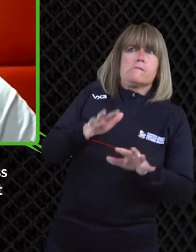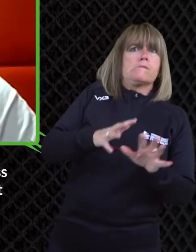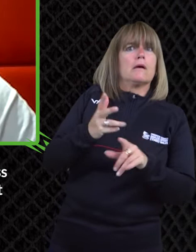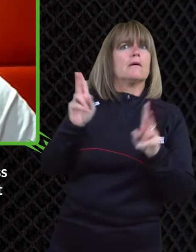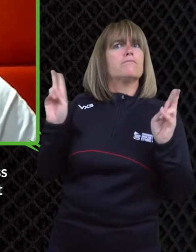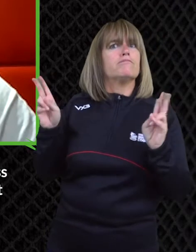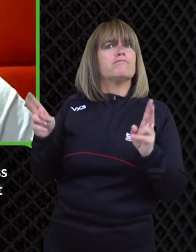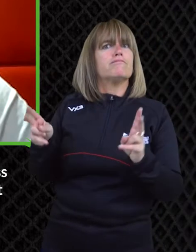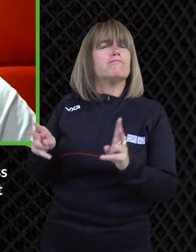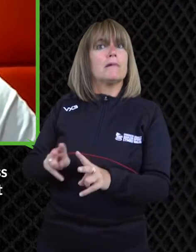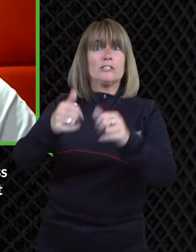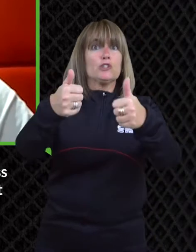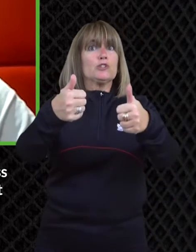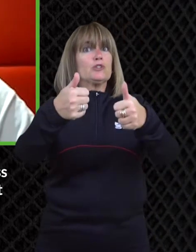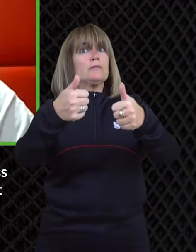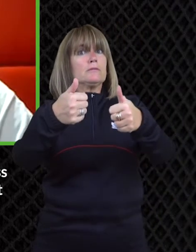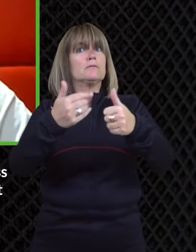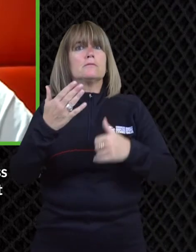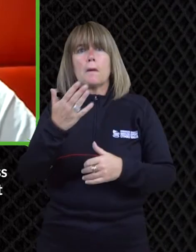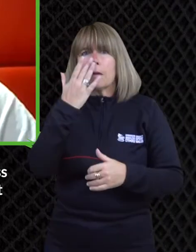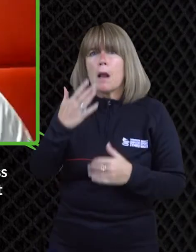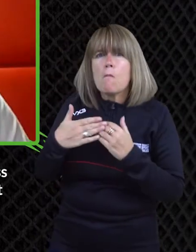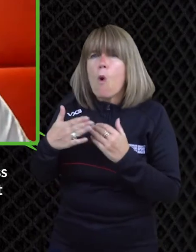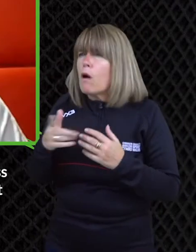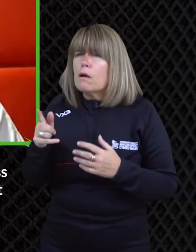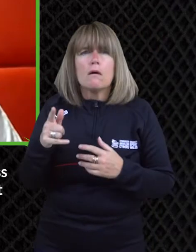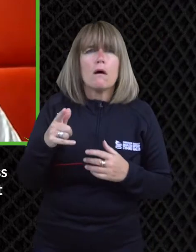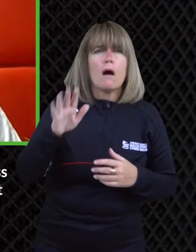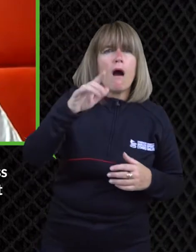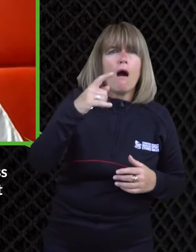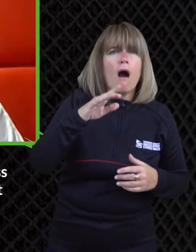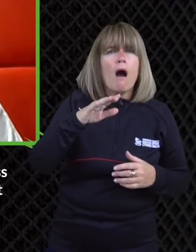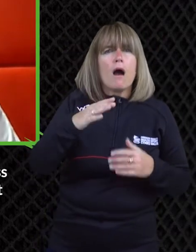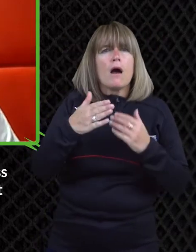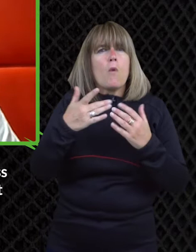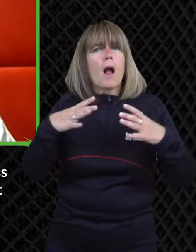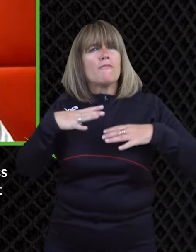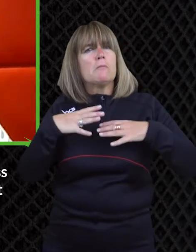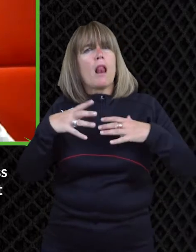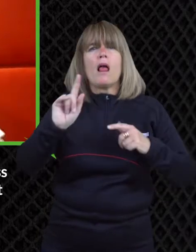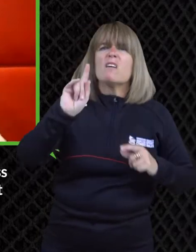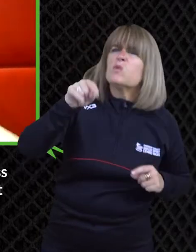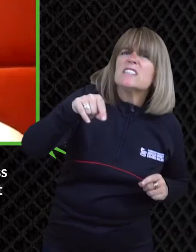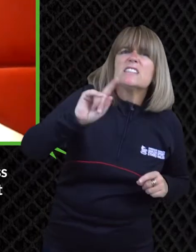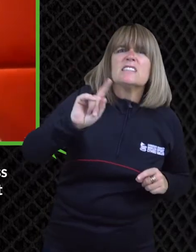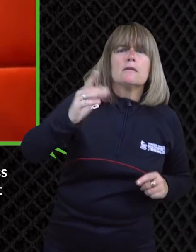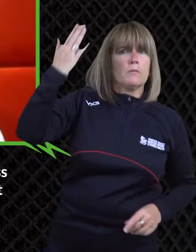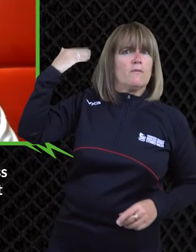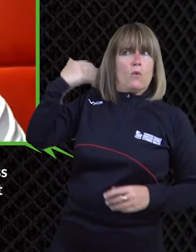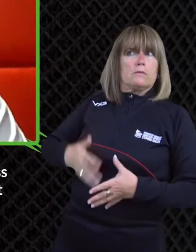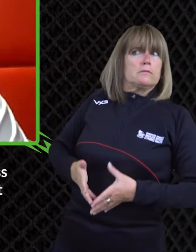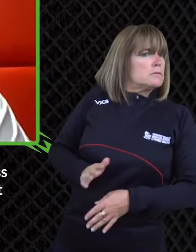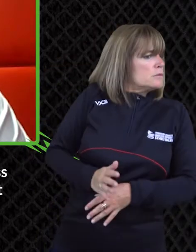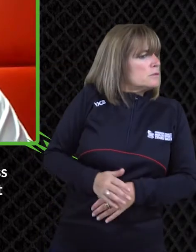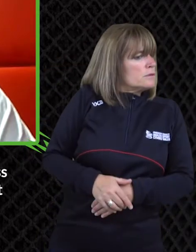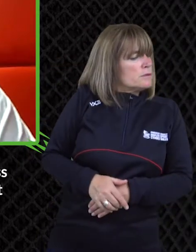uh the awkwardness is becoming less and uh and less and that and that's good i think people are getting a bit more potentially showing